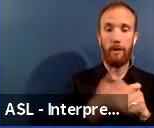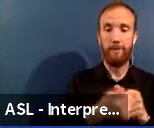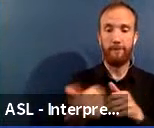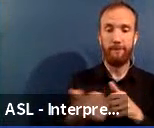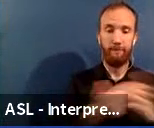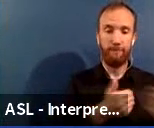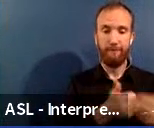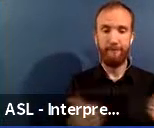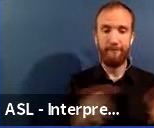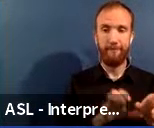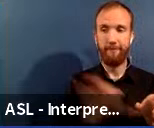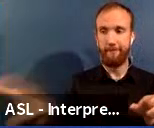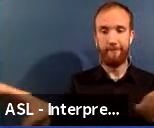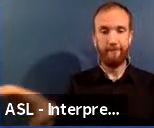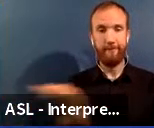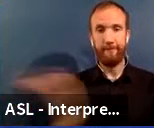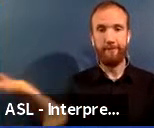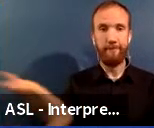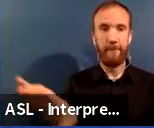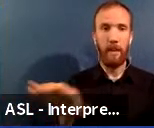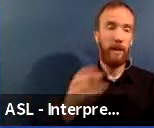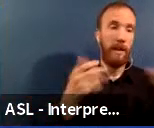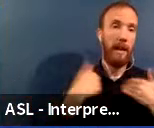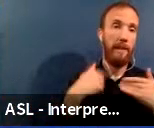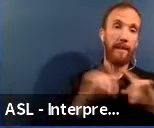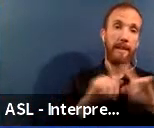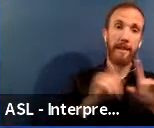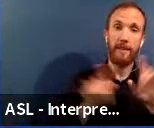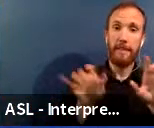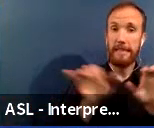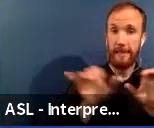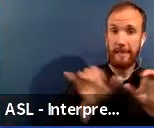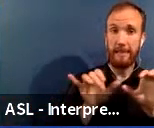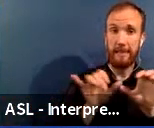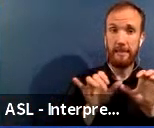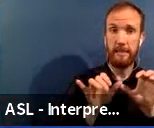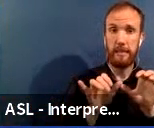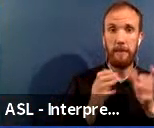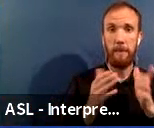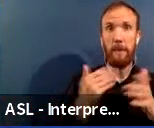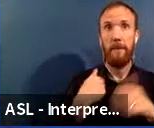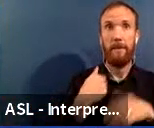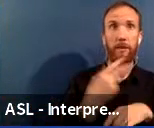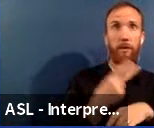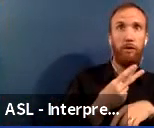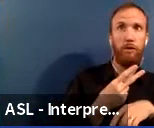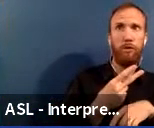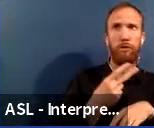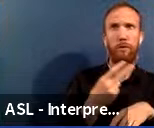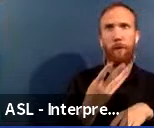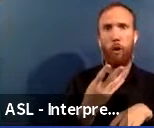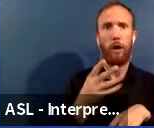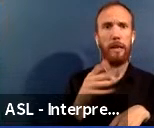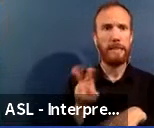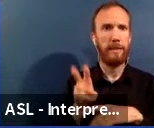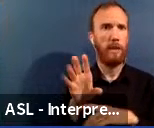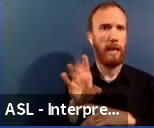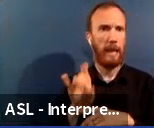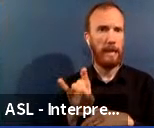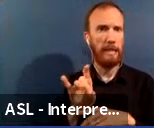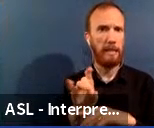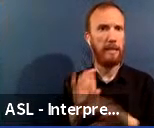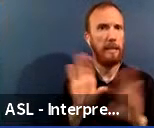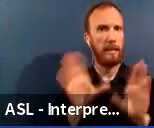sizes. Most common sizes are two, four, six, or eight classroom modular buildings.